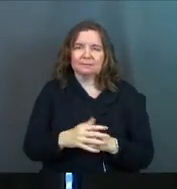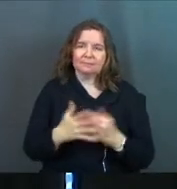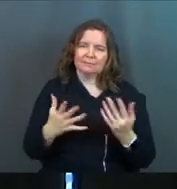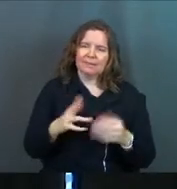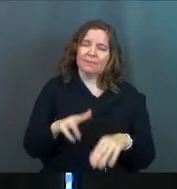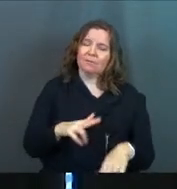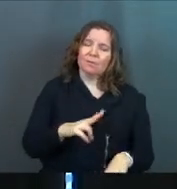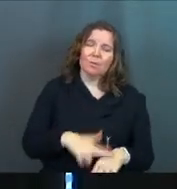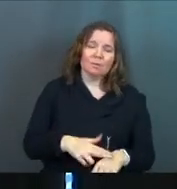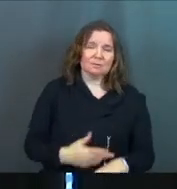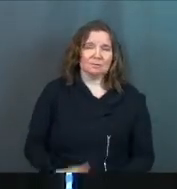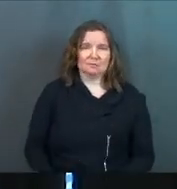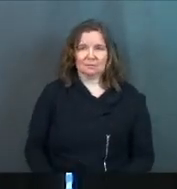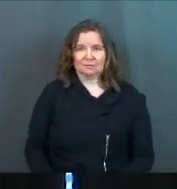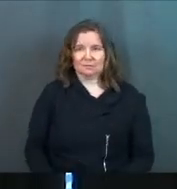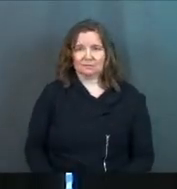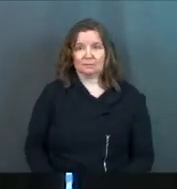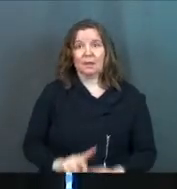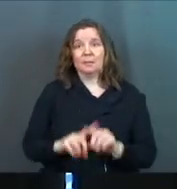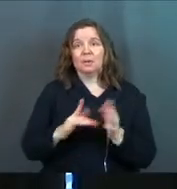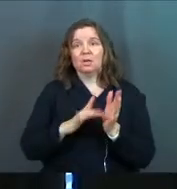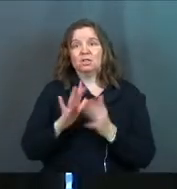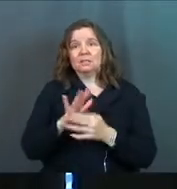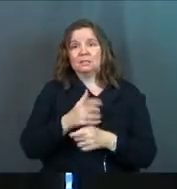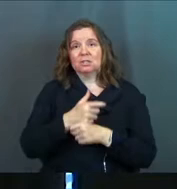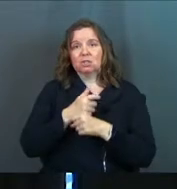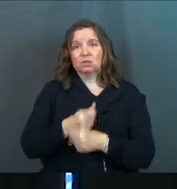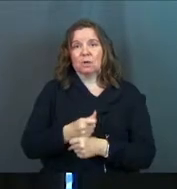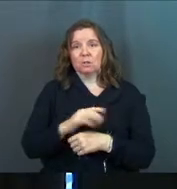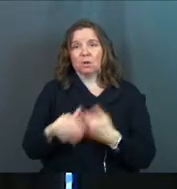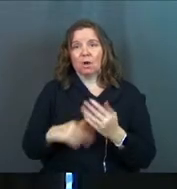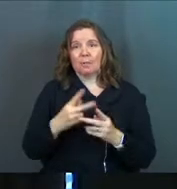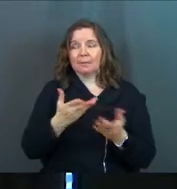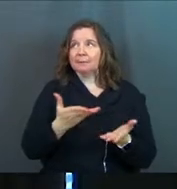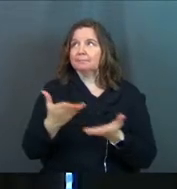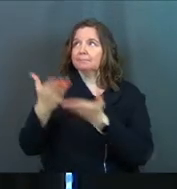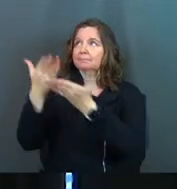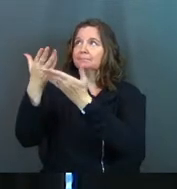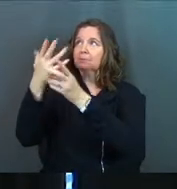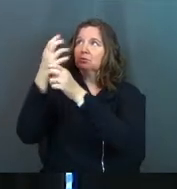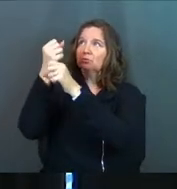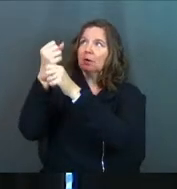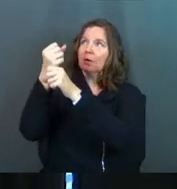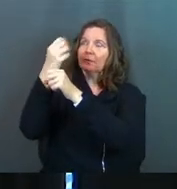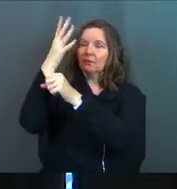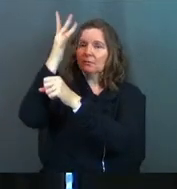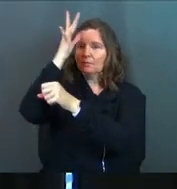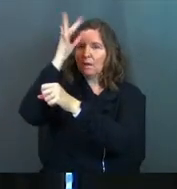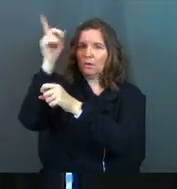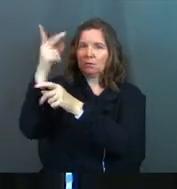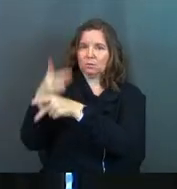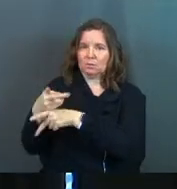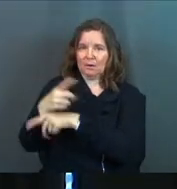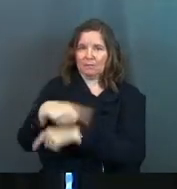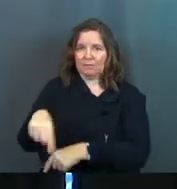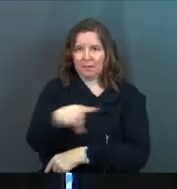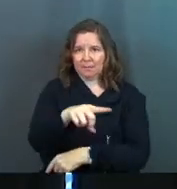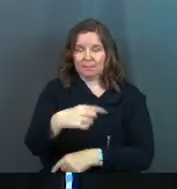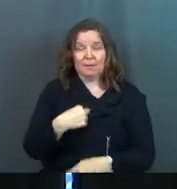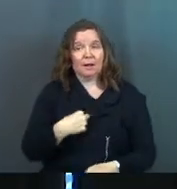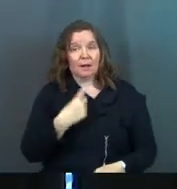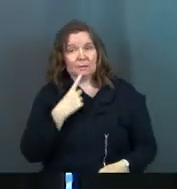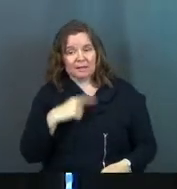Of course there were. But Jesus entrusted all people to God the Father. And I'll say this.